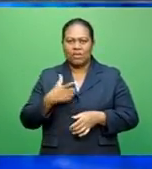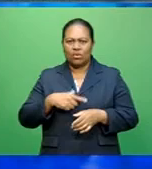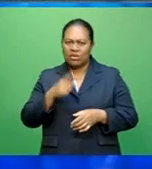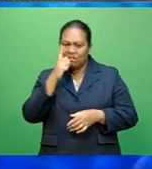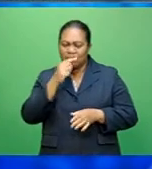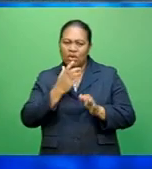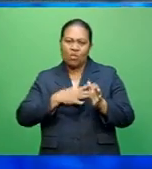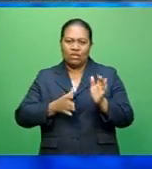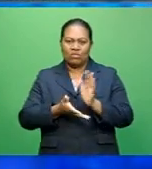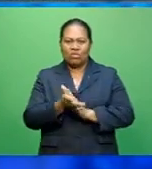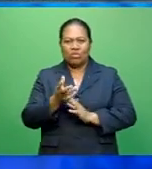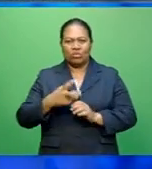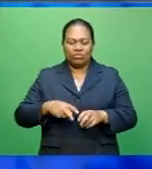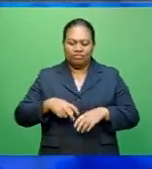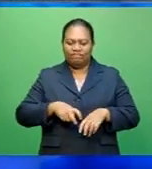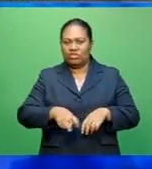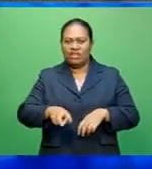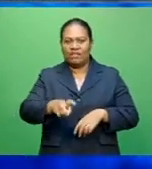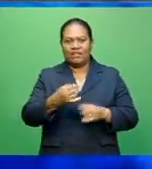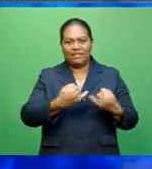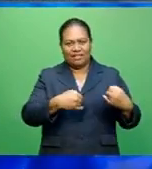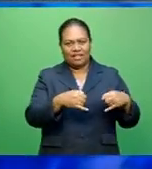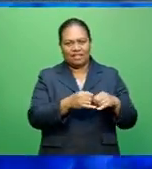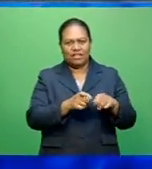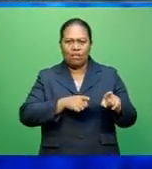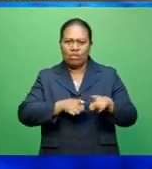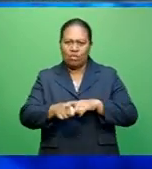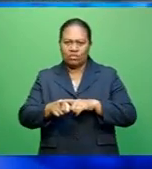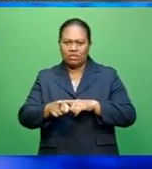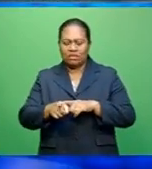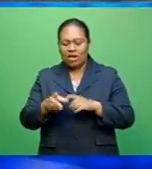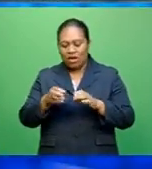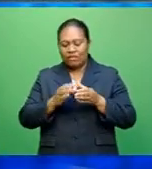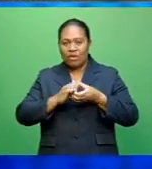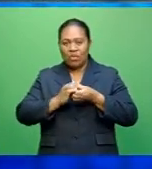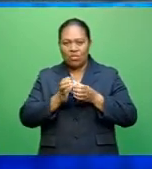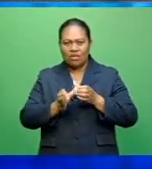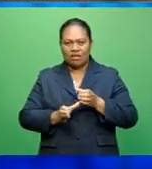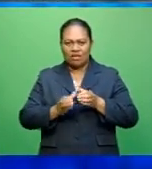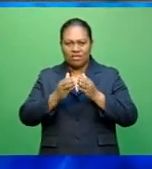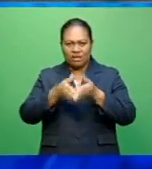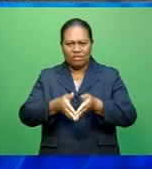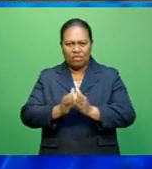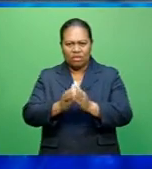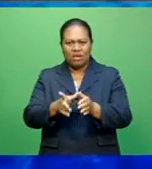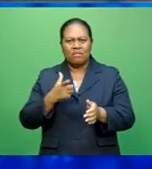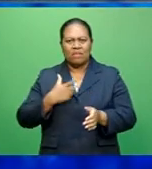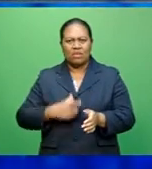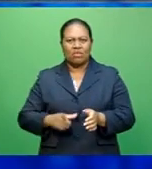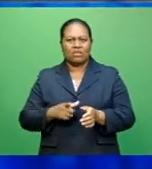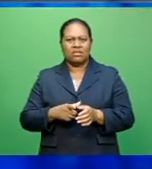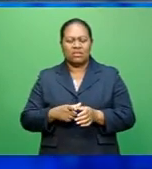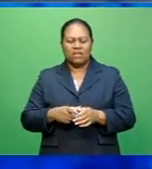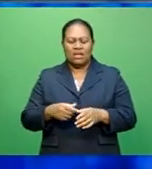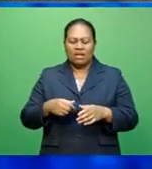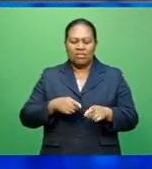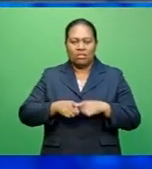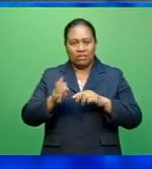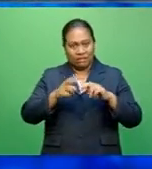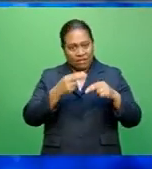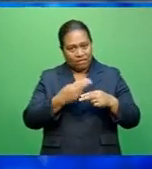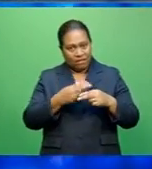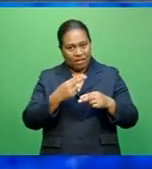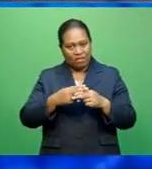travel around the islands. The majority of the boat owners turned to the transporting business after their farms were severely affected by tropical